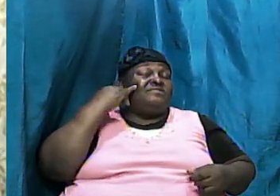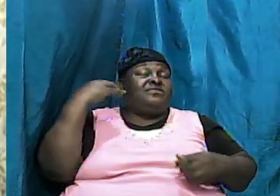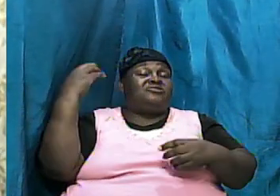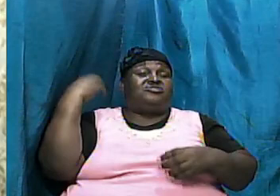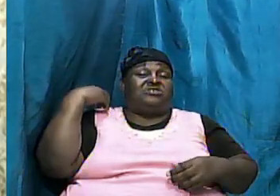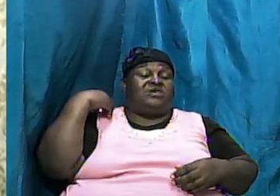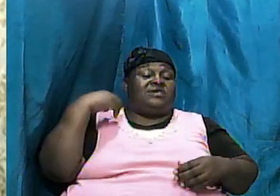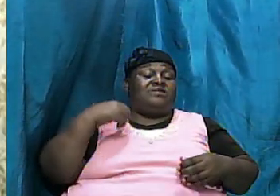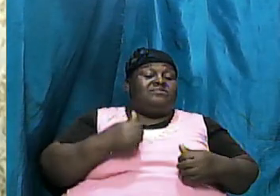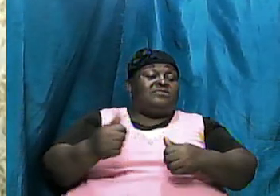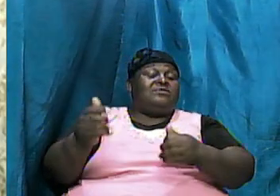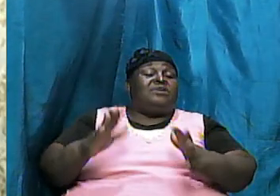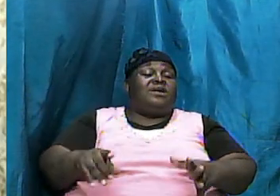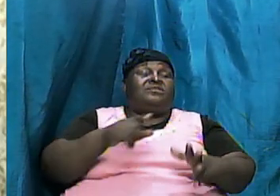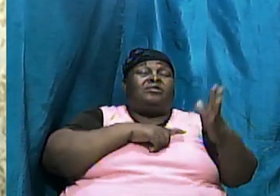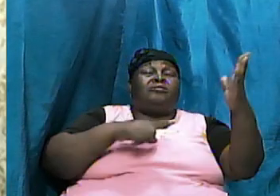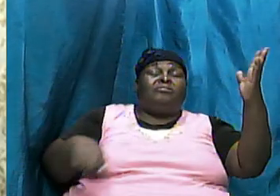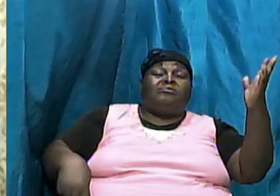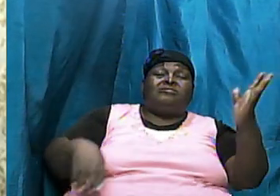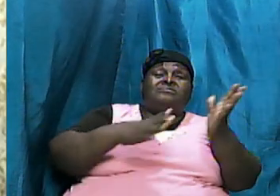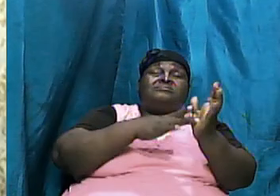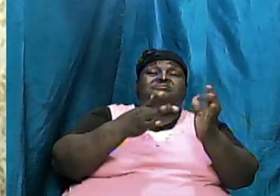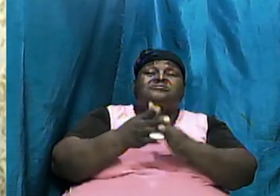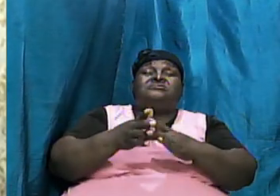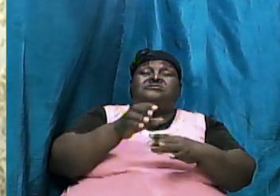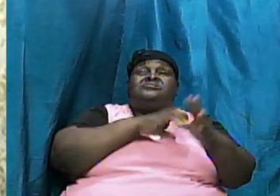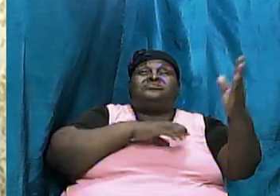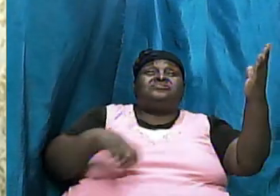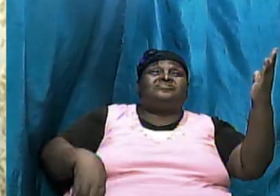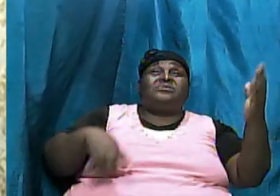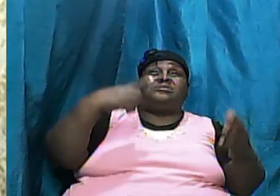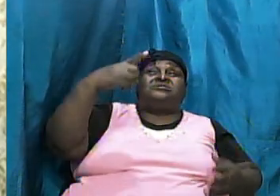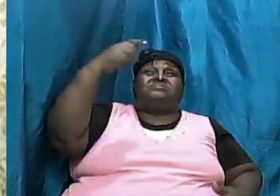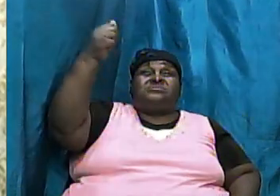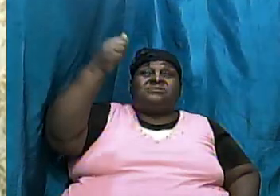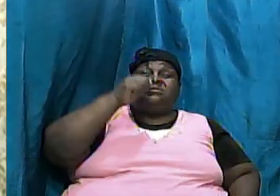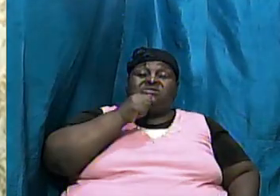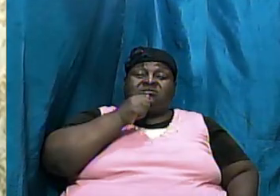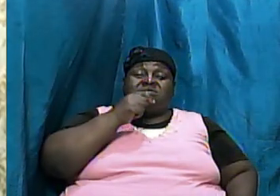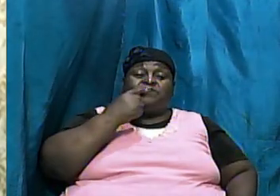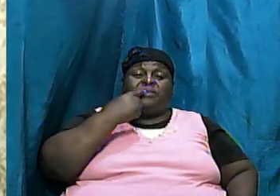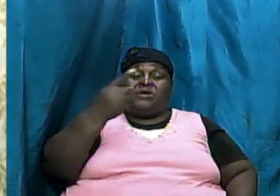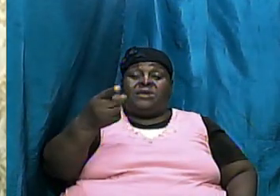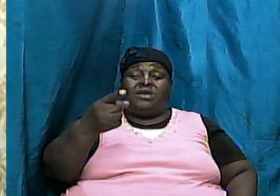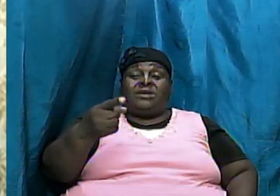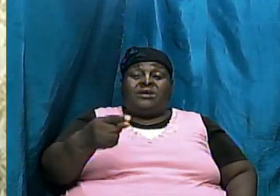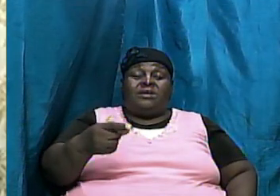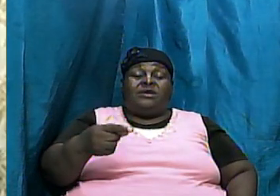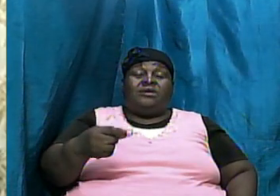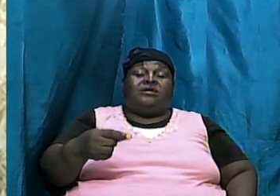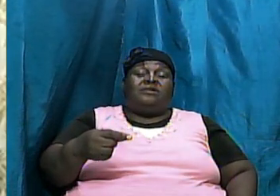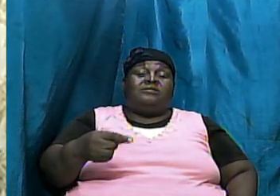Jesus Christ himself can speak to validate